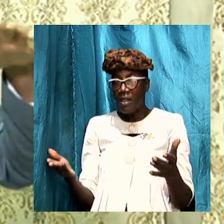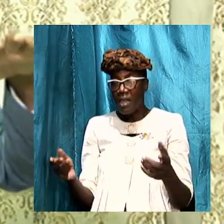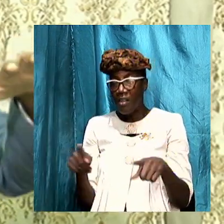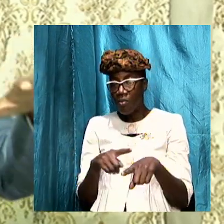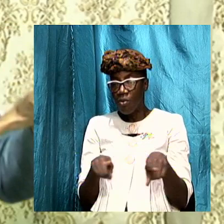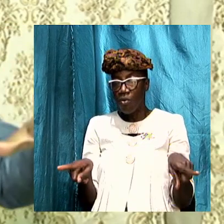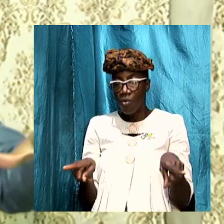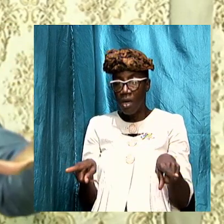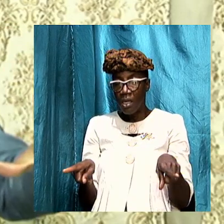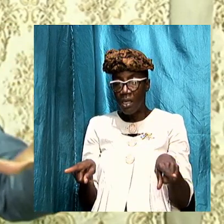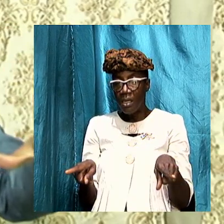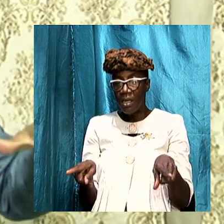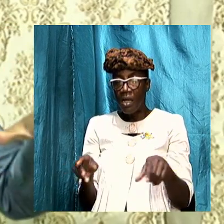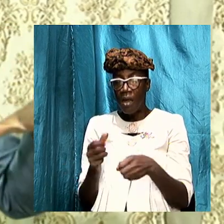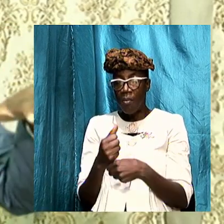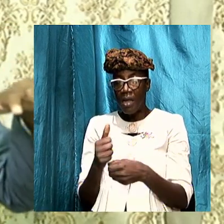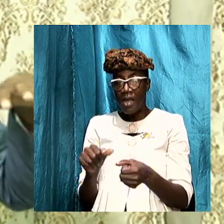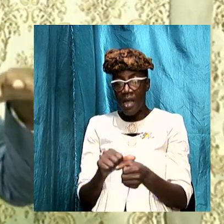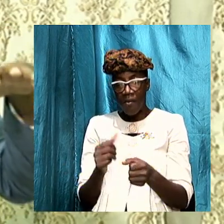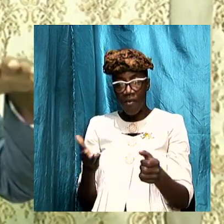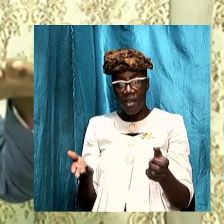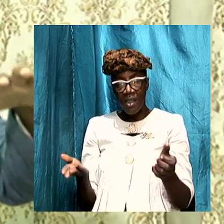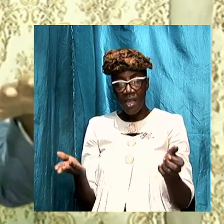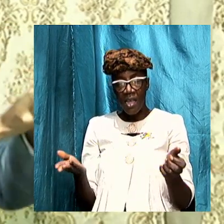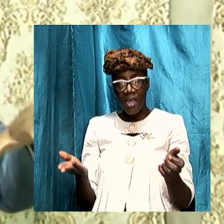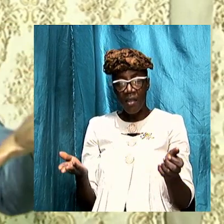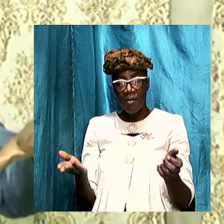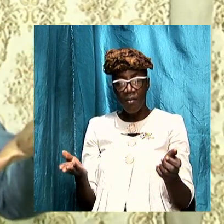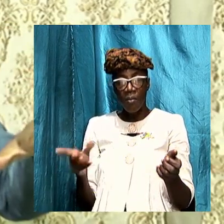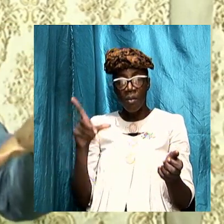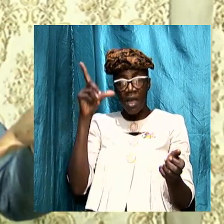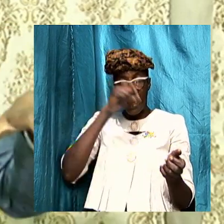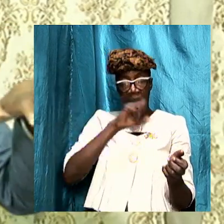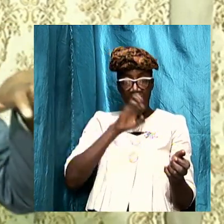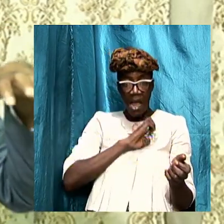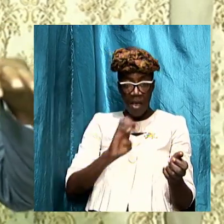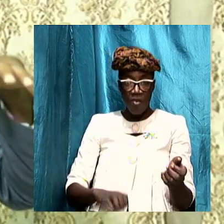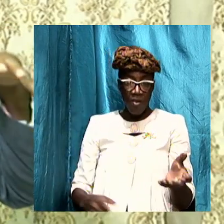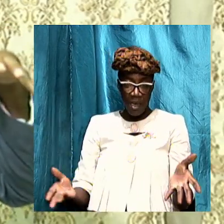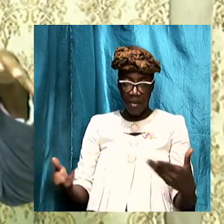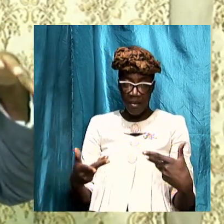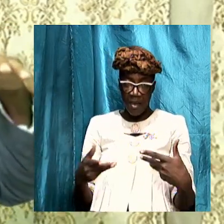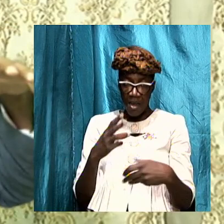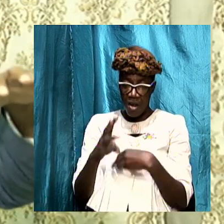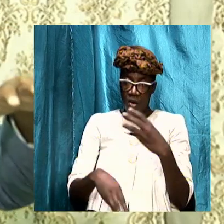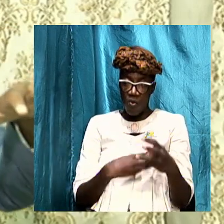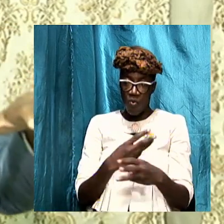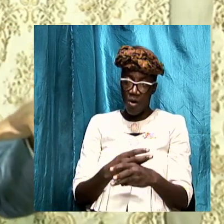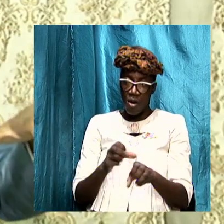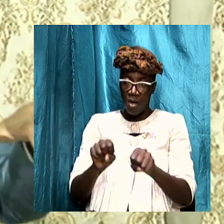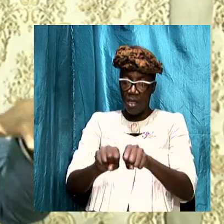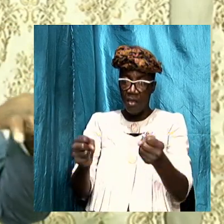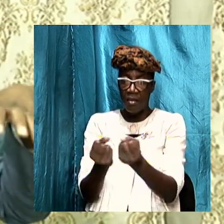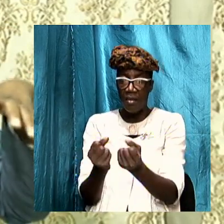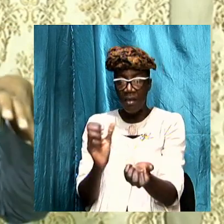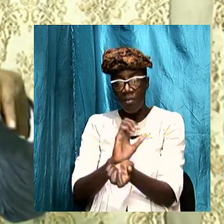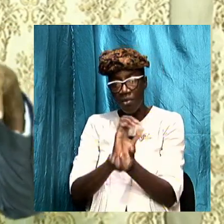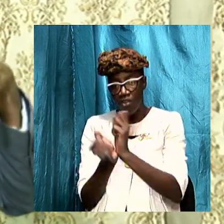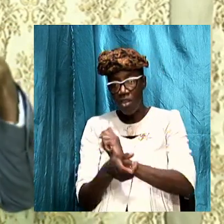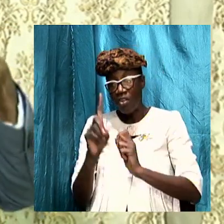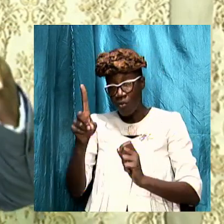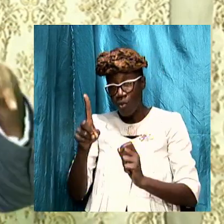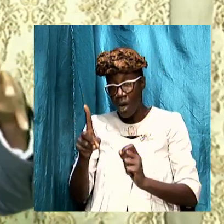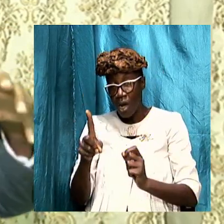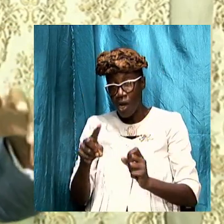to trump everything antichrist being here world system change into a one world order